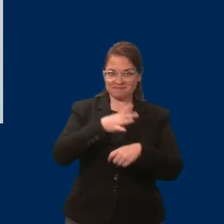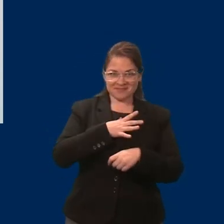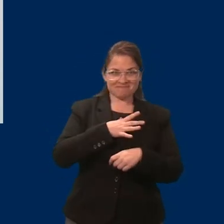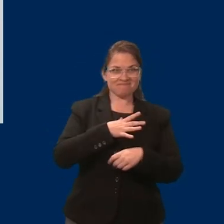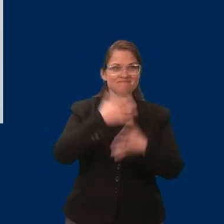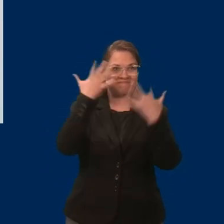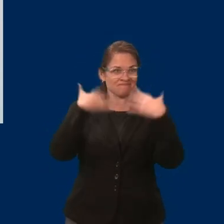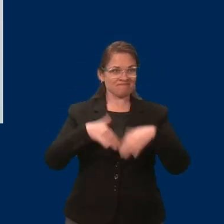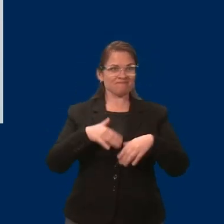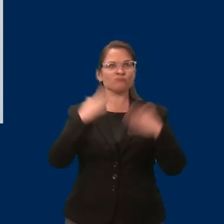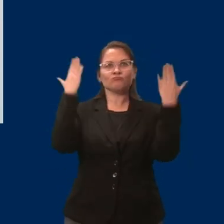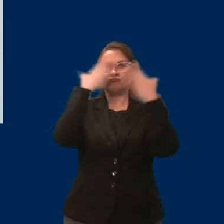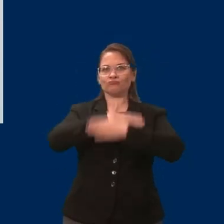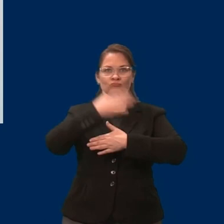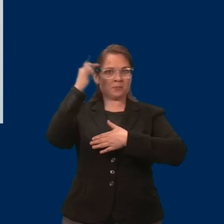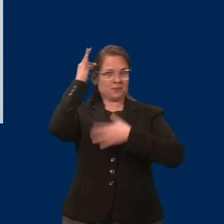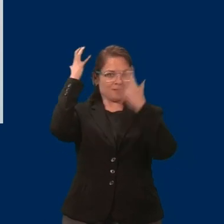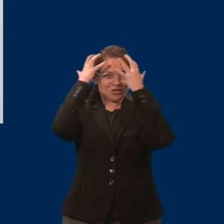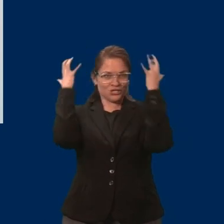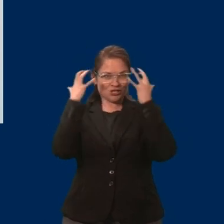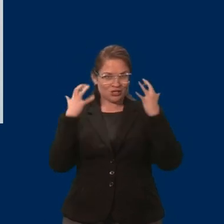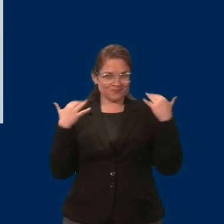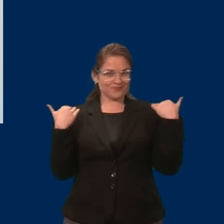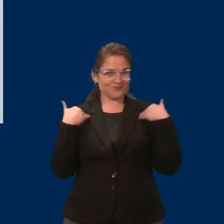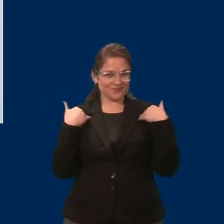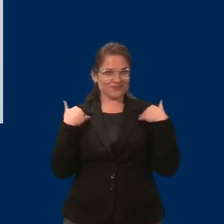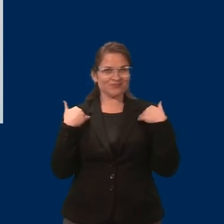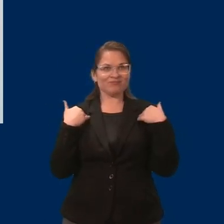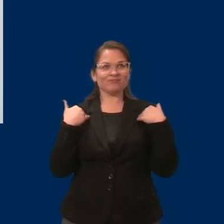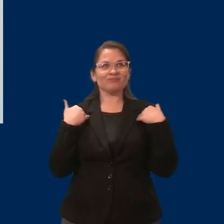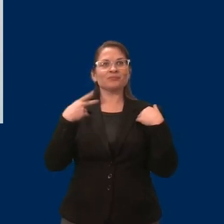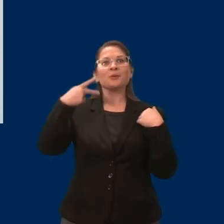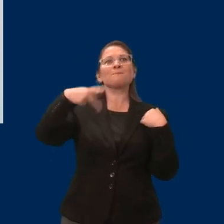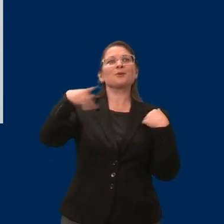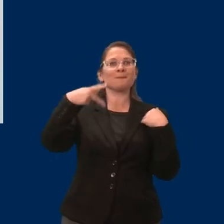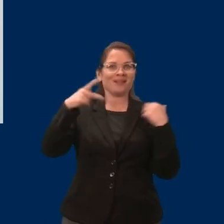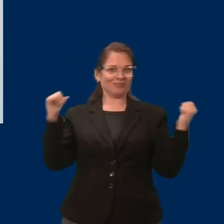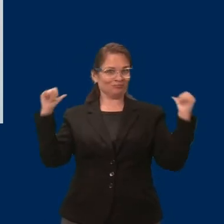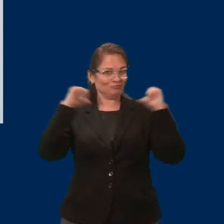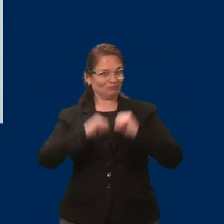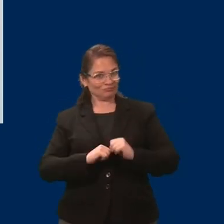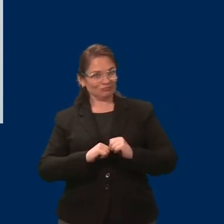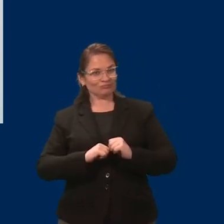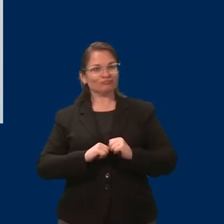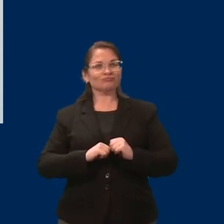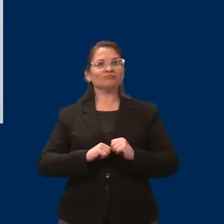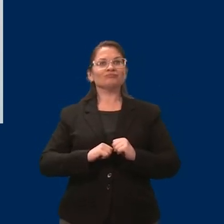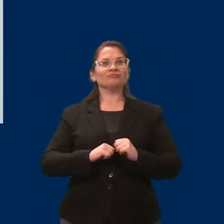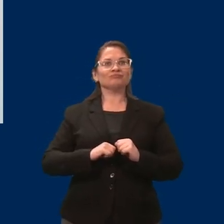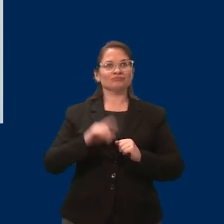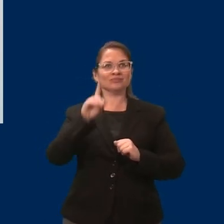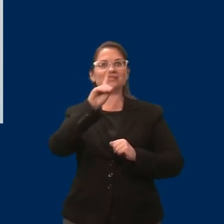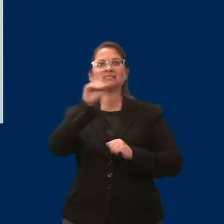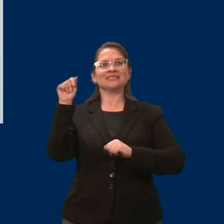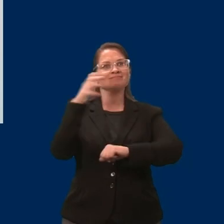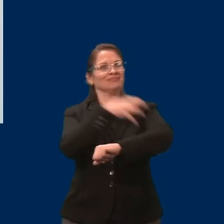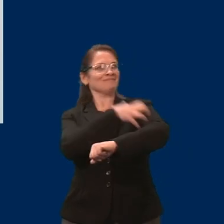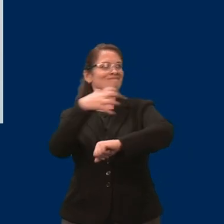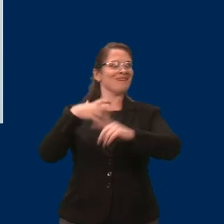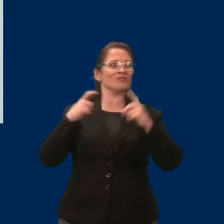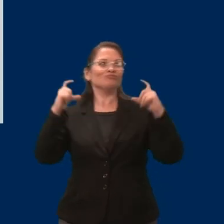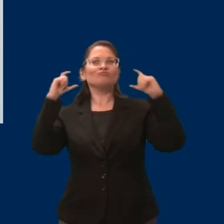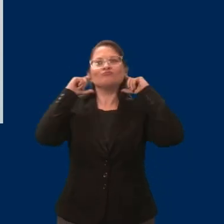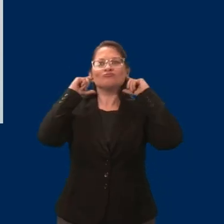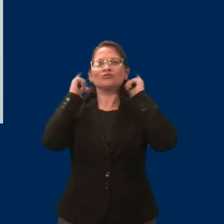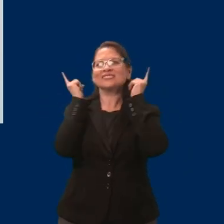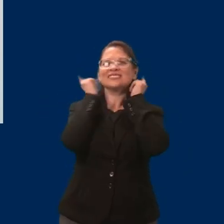brown curly hair. I'm wearing a lavender sweater and disability empowerment themed earrings. I am honored to